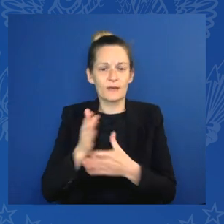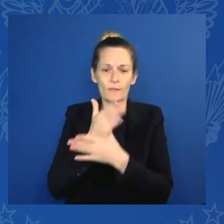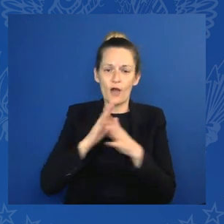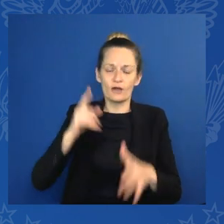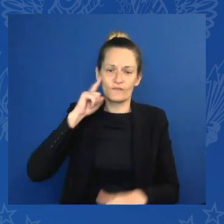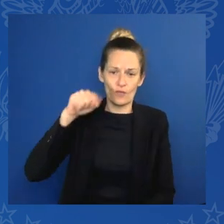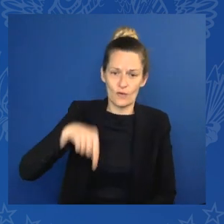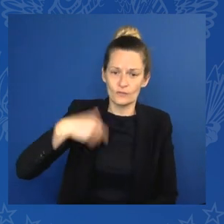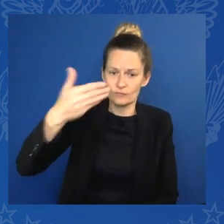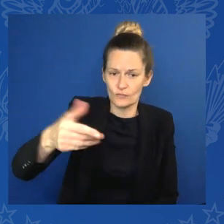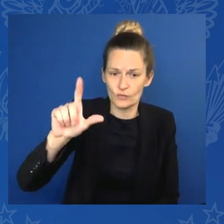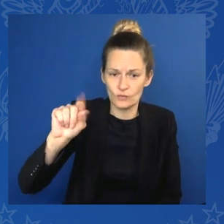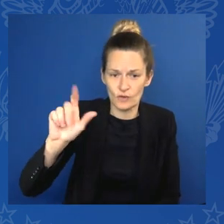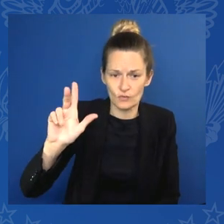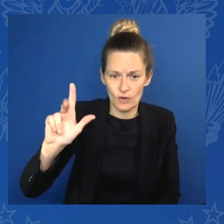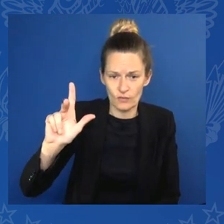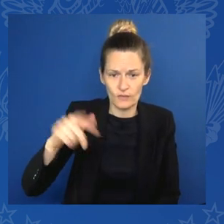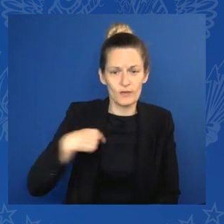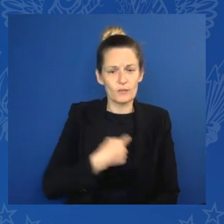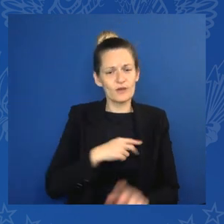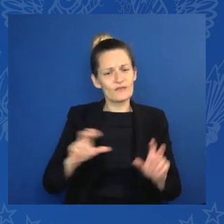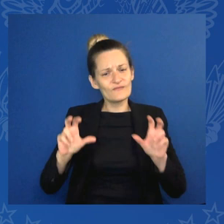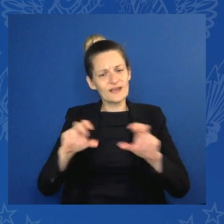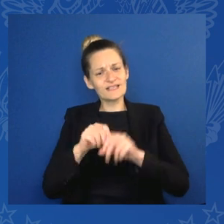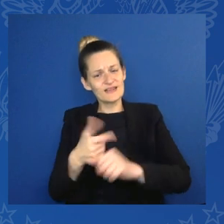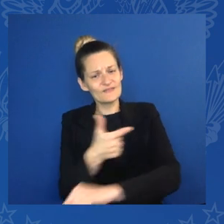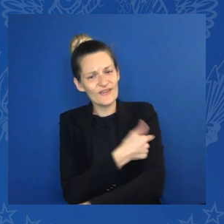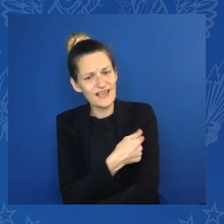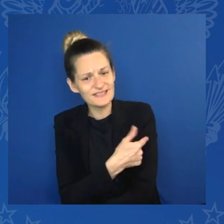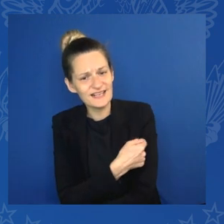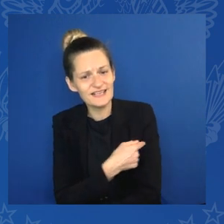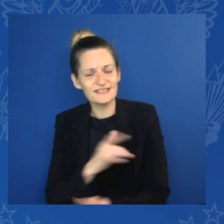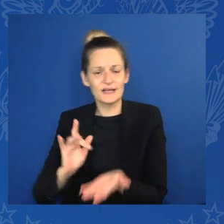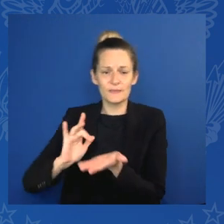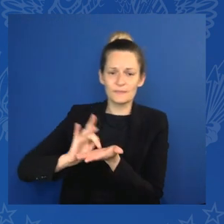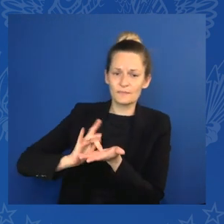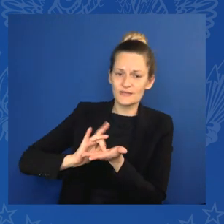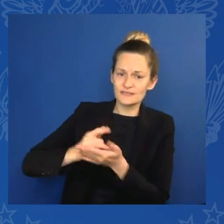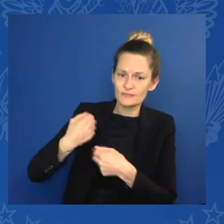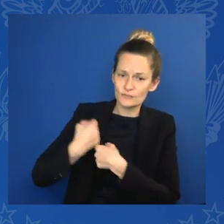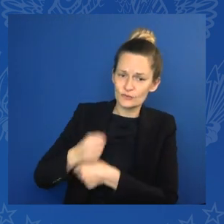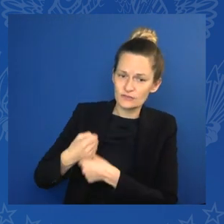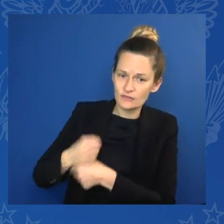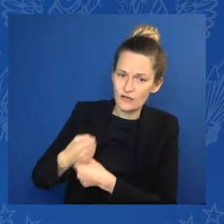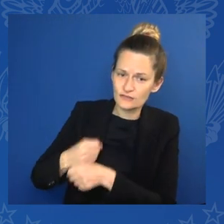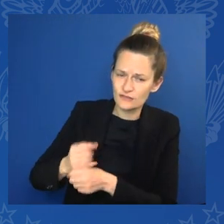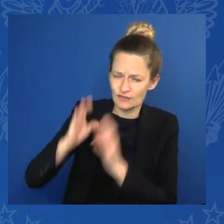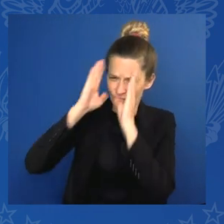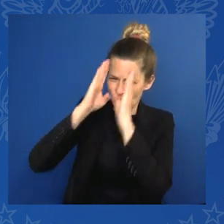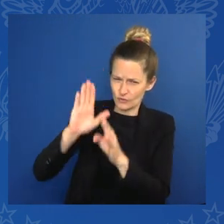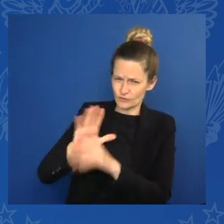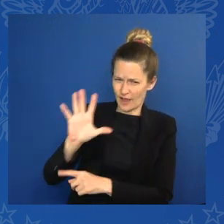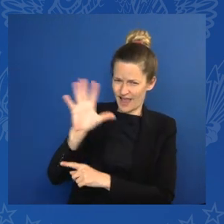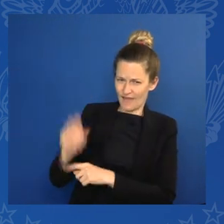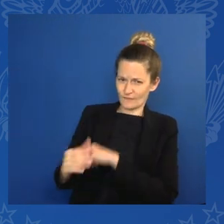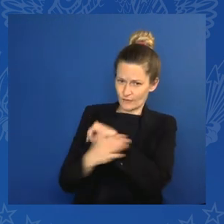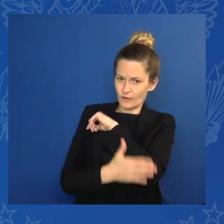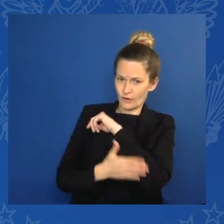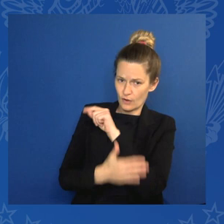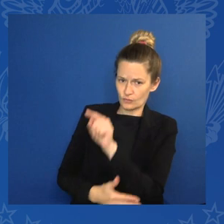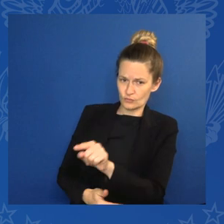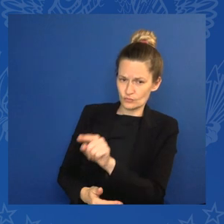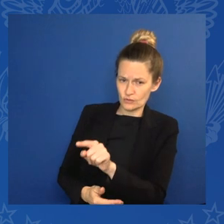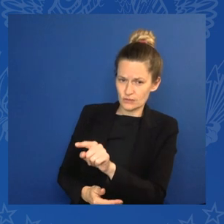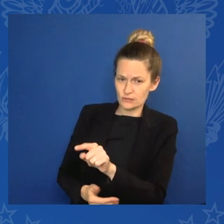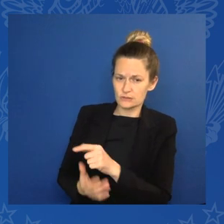production, notably in African countries. In African multilateral development banks will play a catalyst role in mobilizing